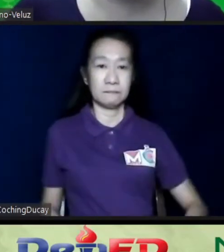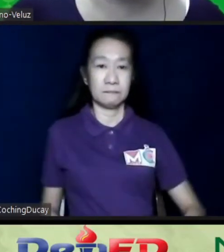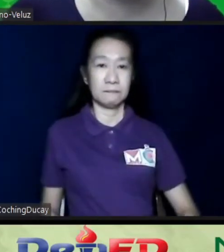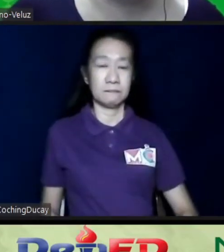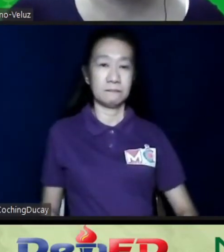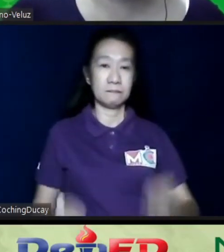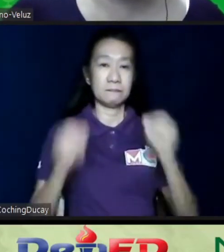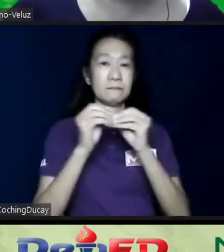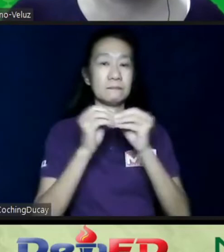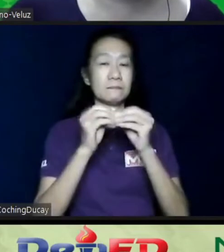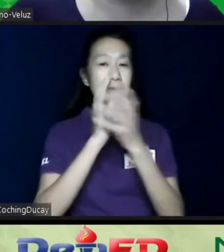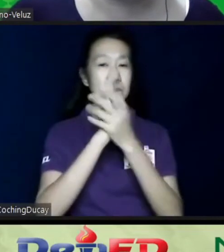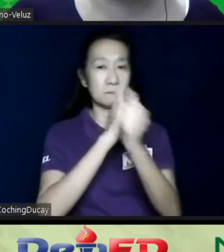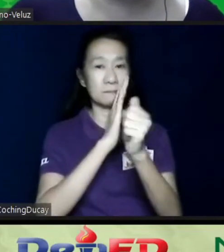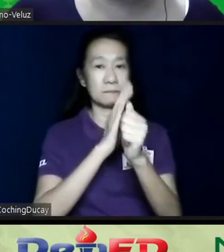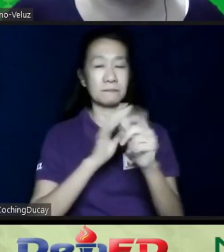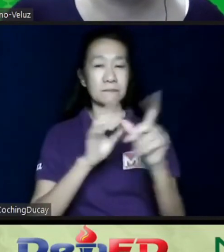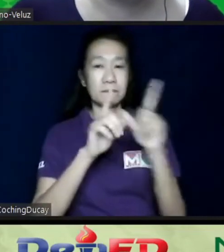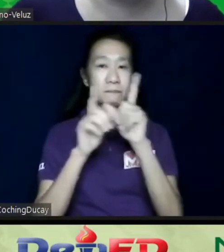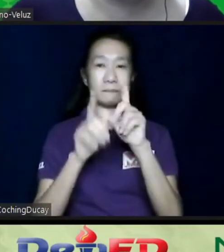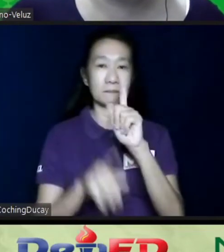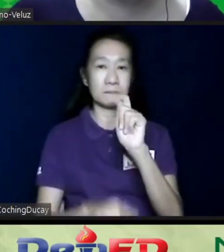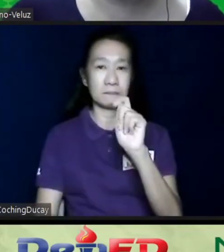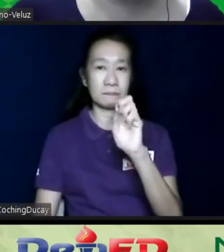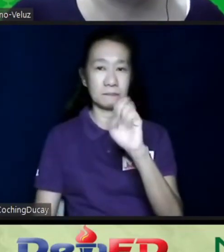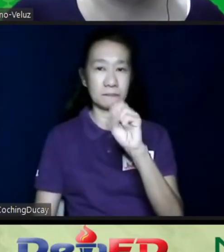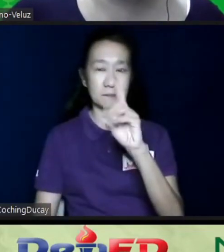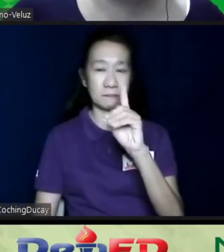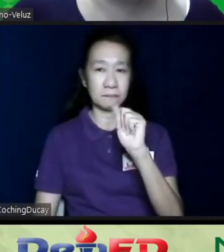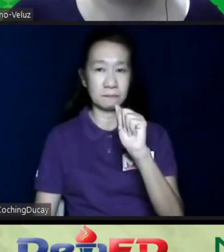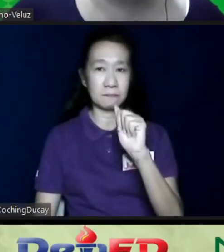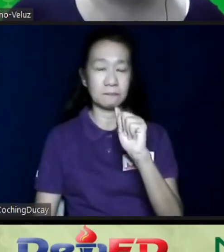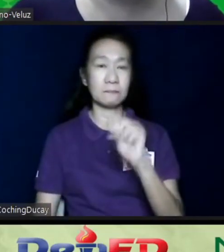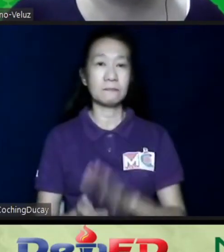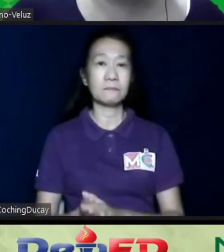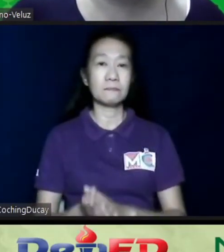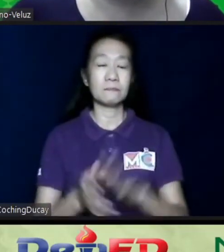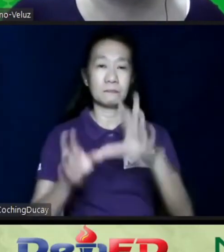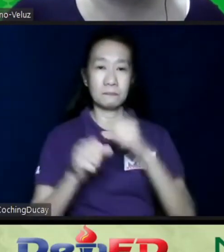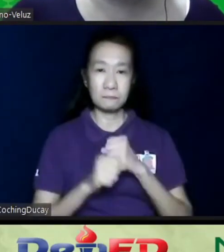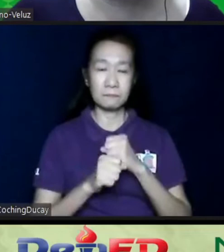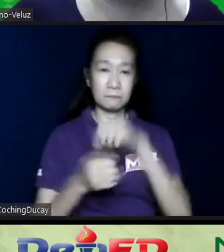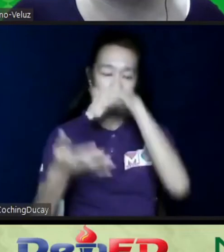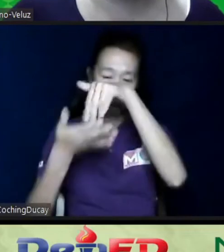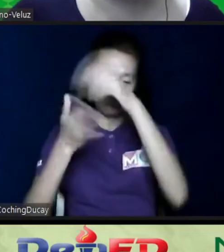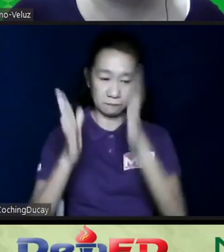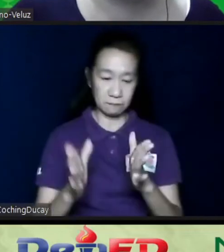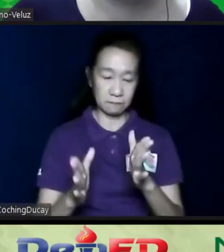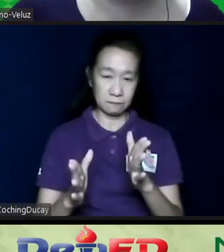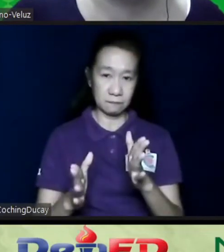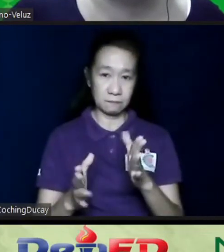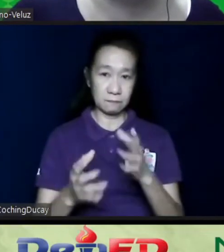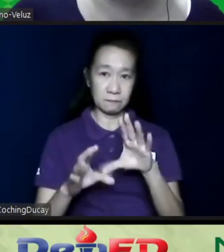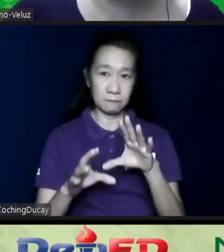mas-equipped yung local TESDA ninyo to handle the students. In the case of